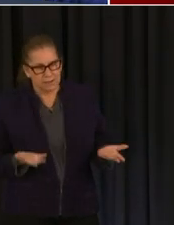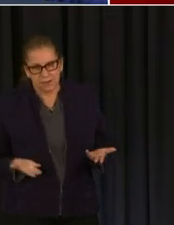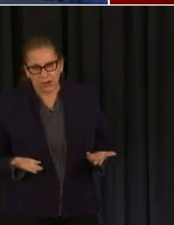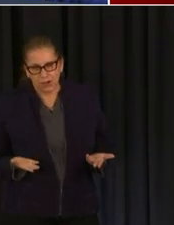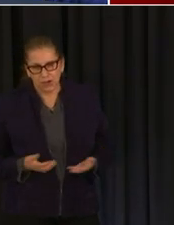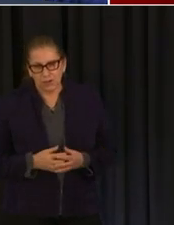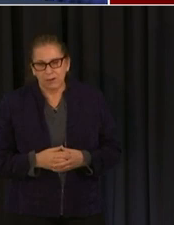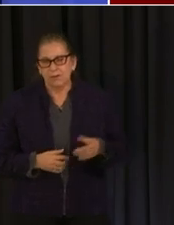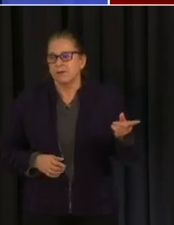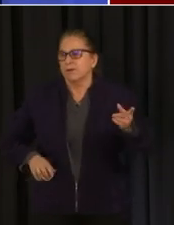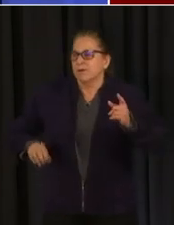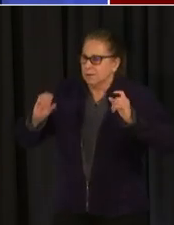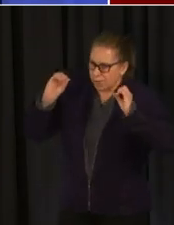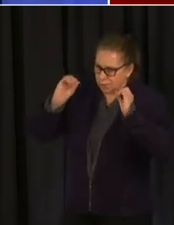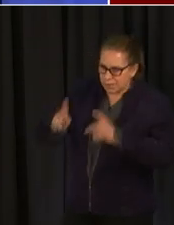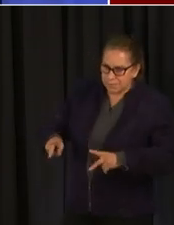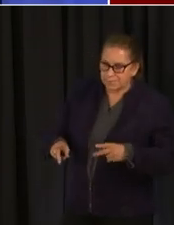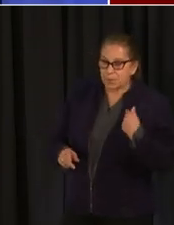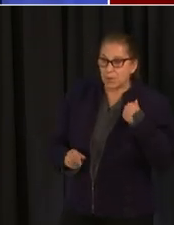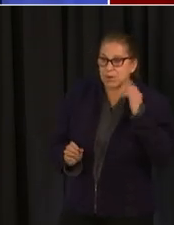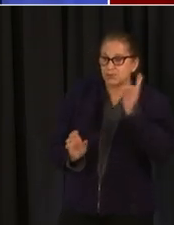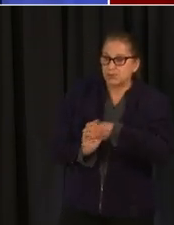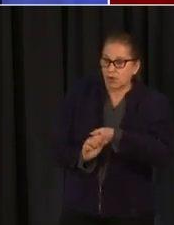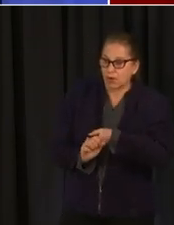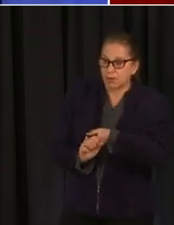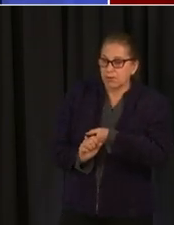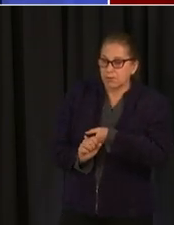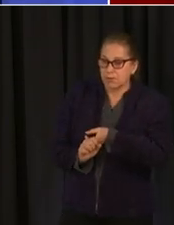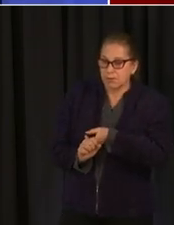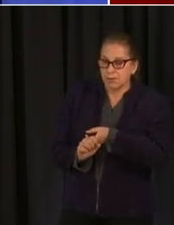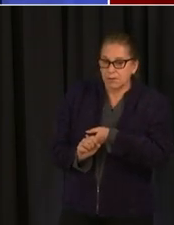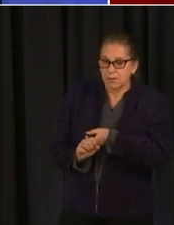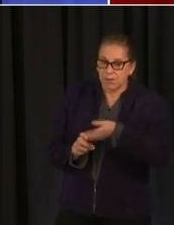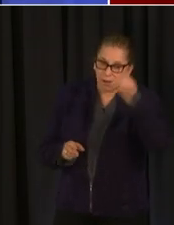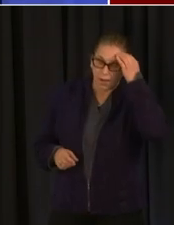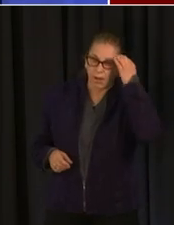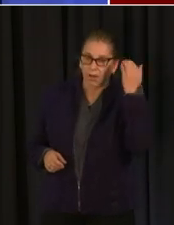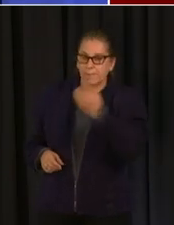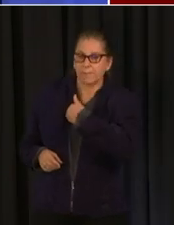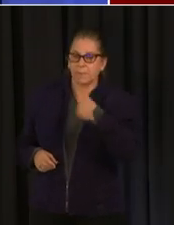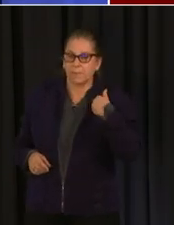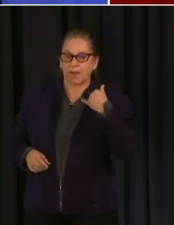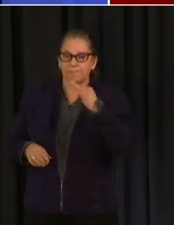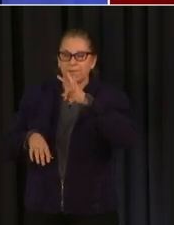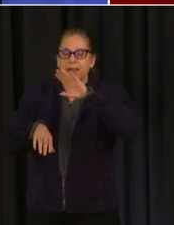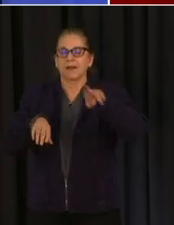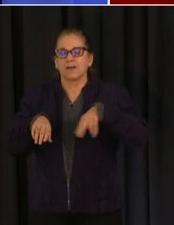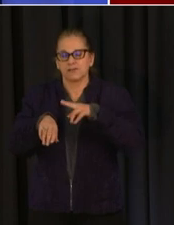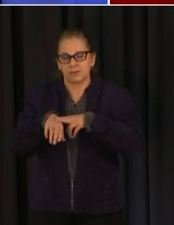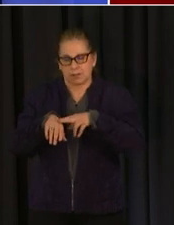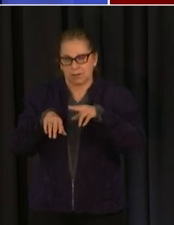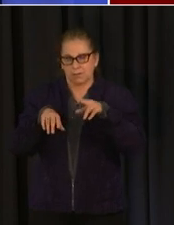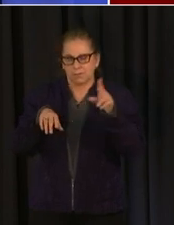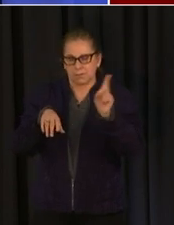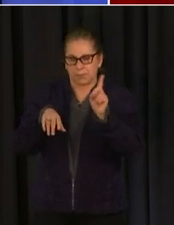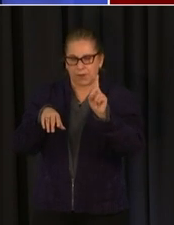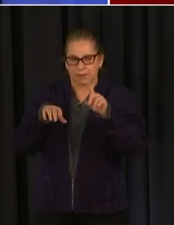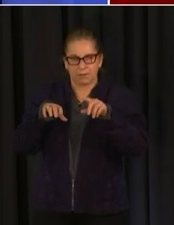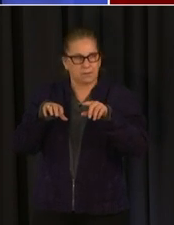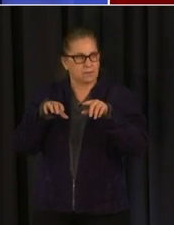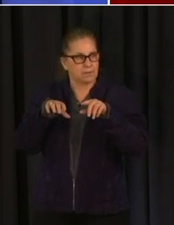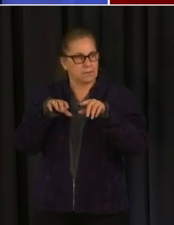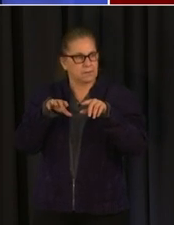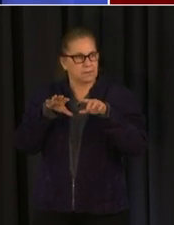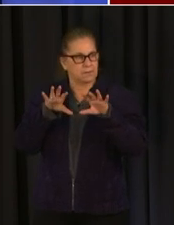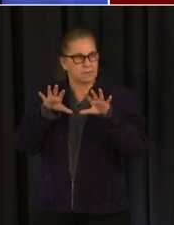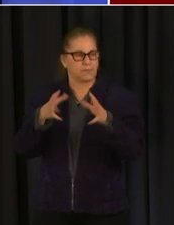joined um we are members of a lot of uh national associations like that and we have found it to